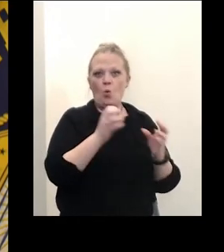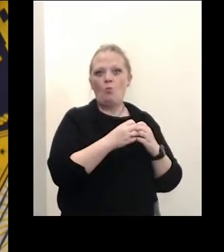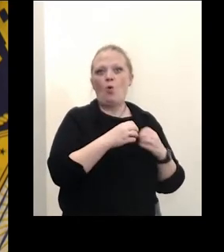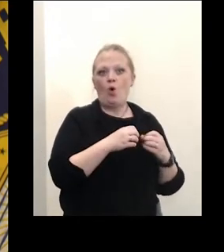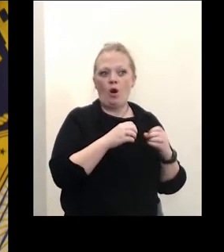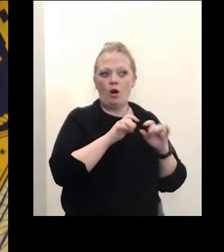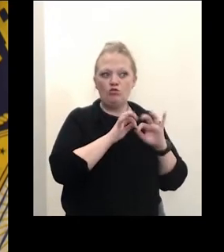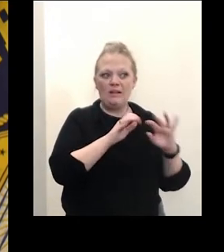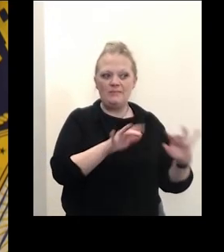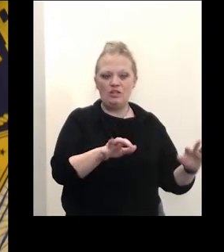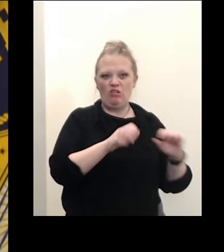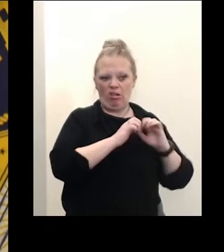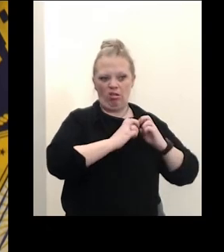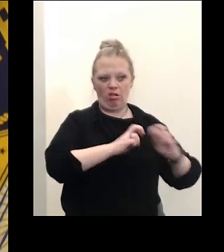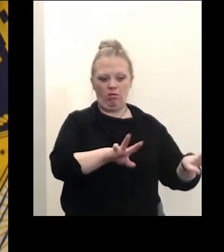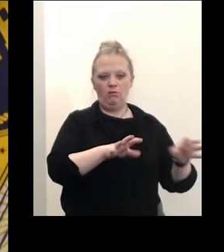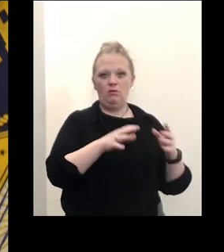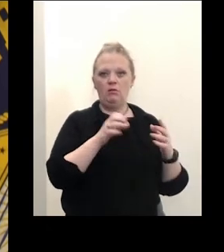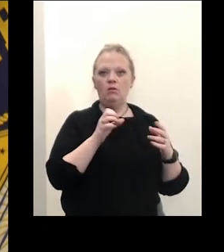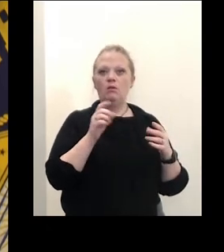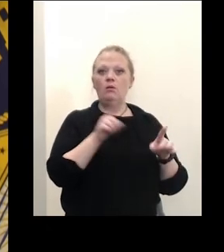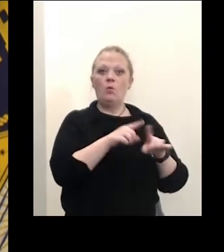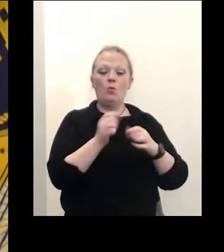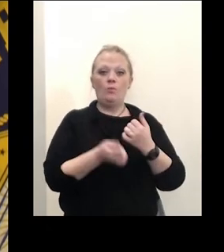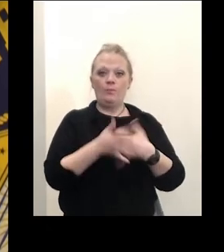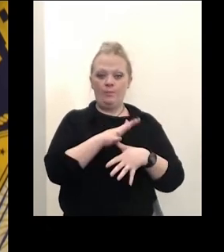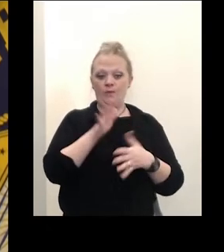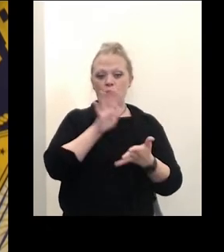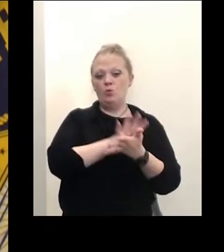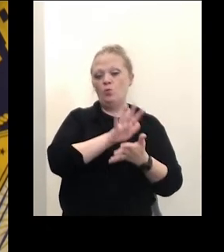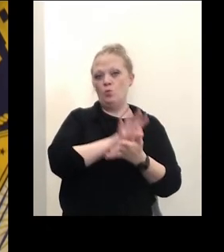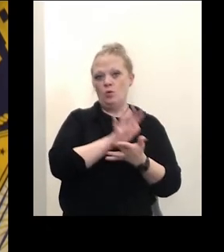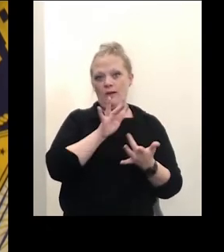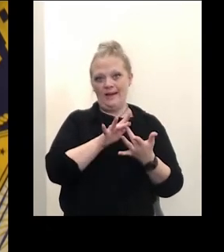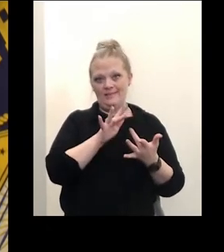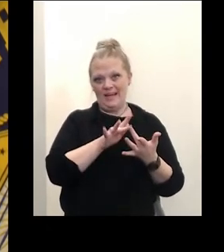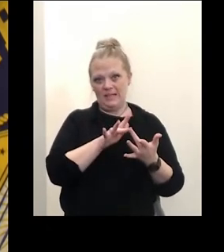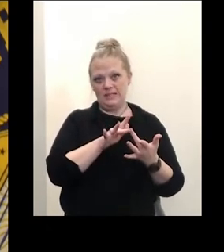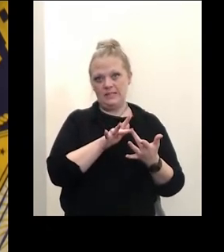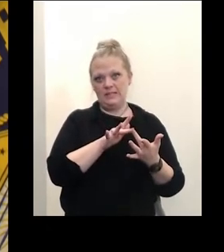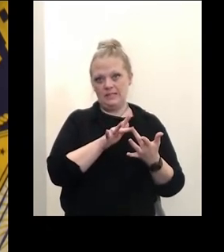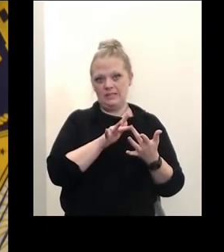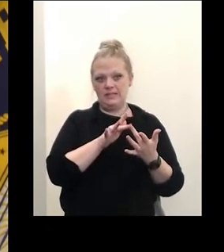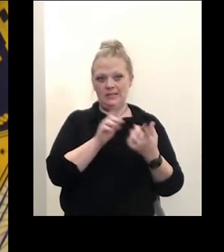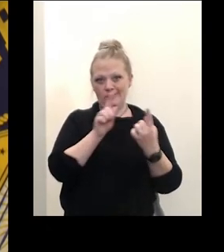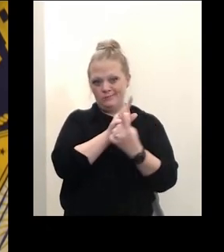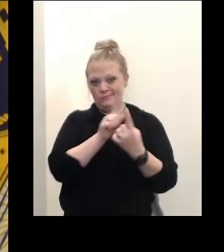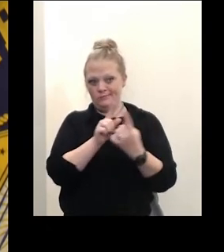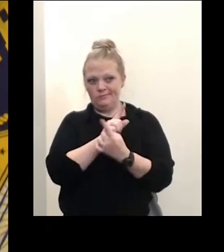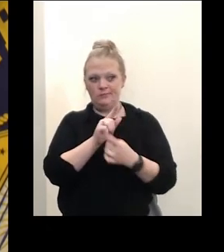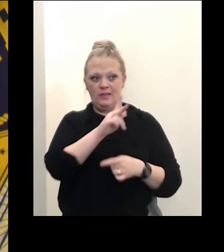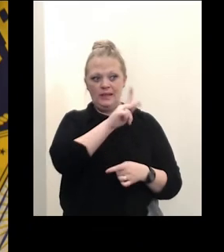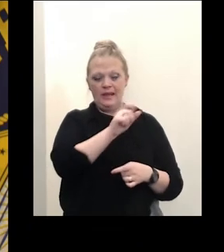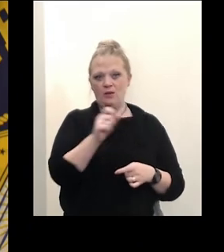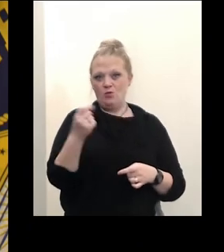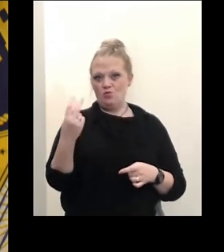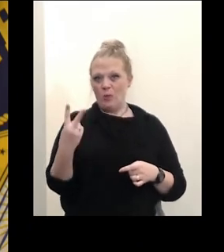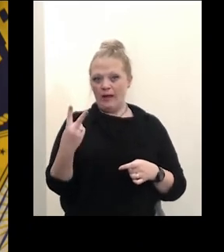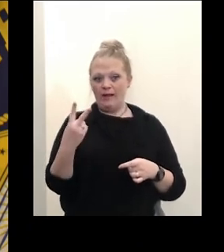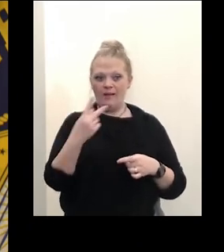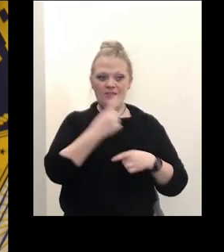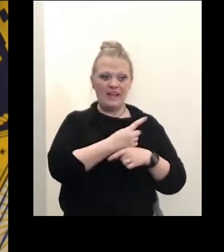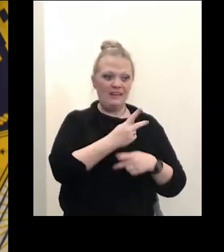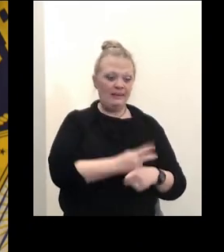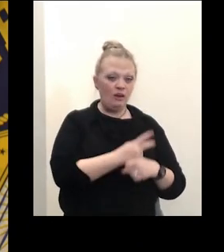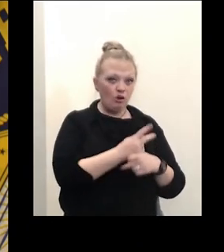uh we also prioritize uh school contacts so uh anybody in k through 12 or daycare um